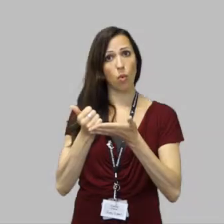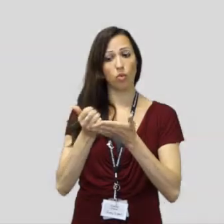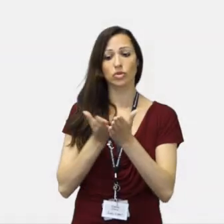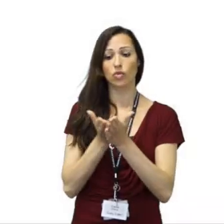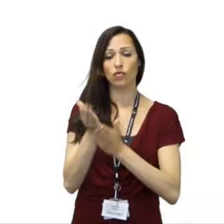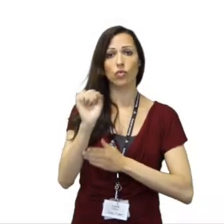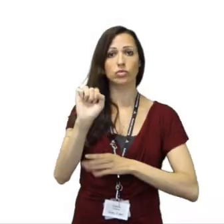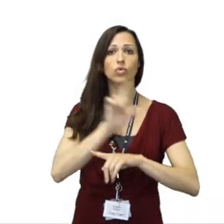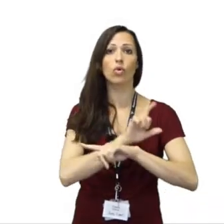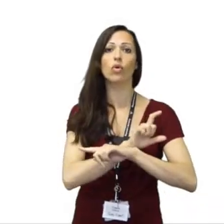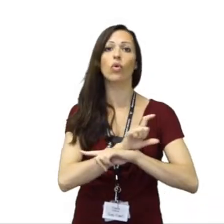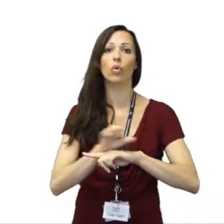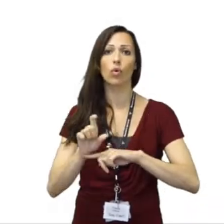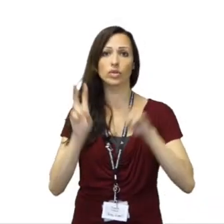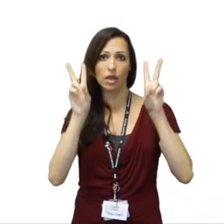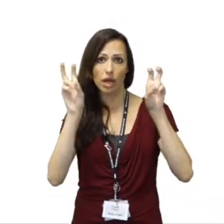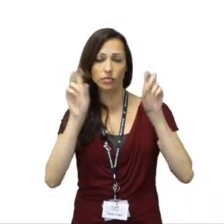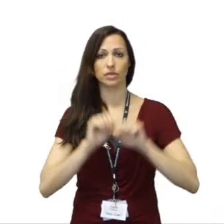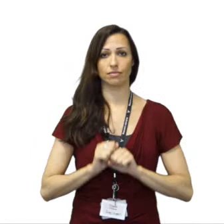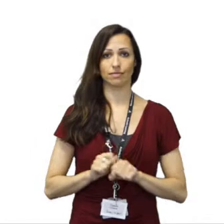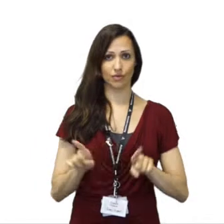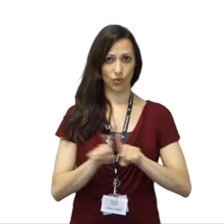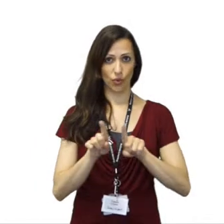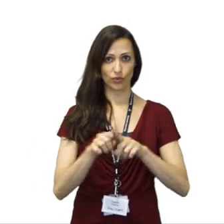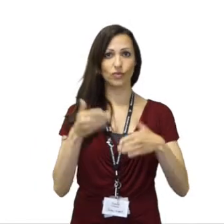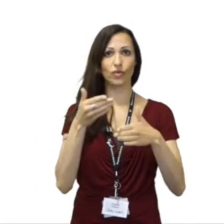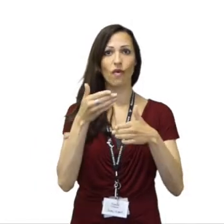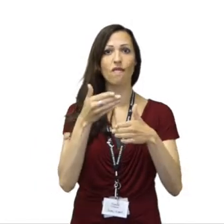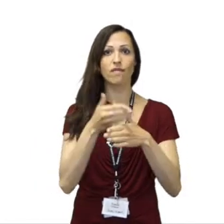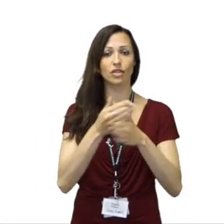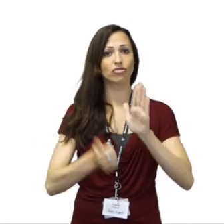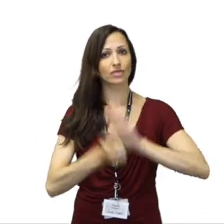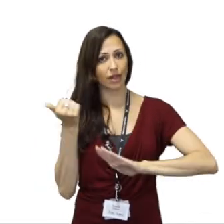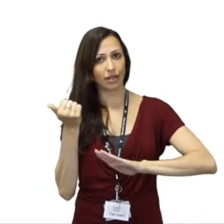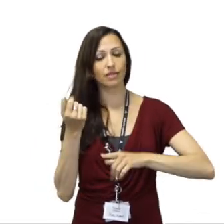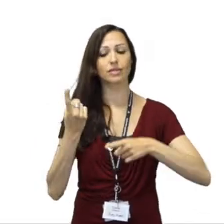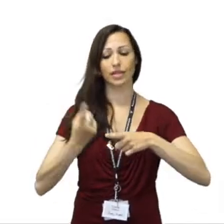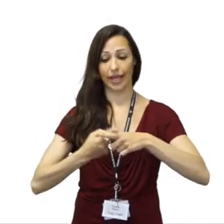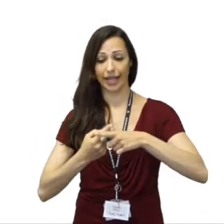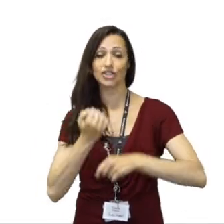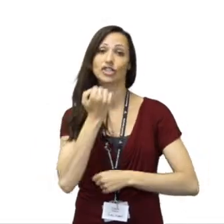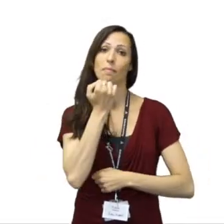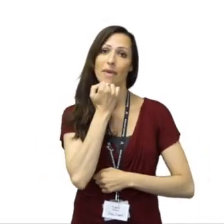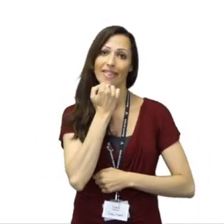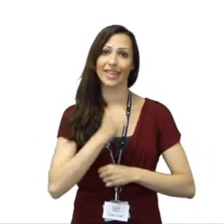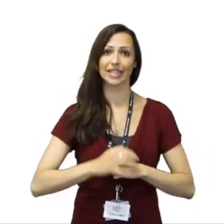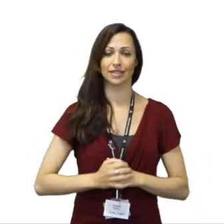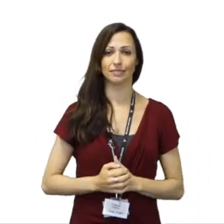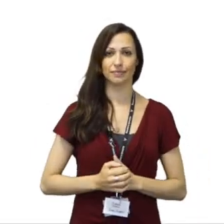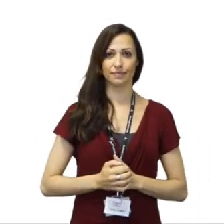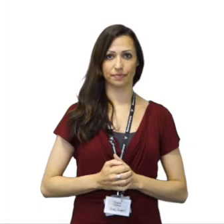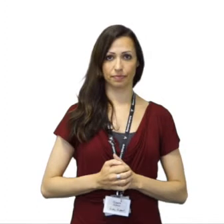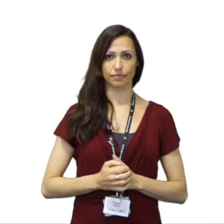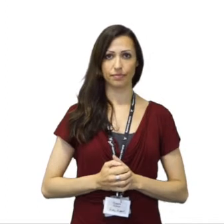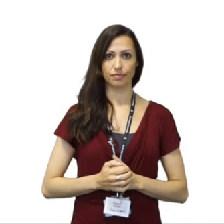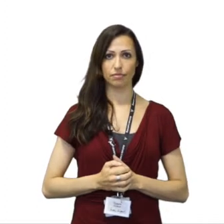Also, functional skills, English and Maths. When you start your course, if you have any